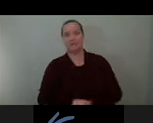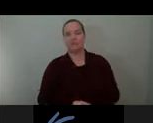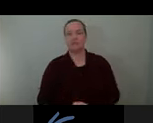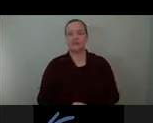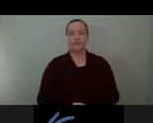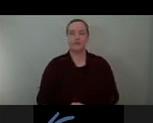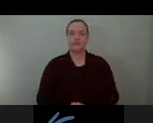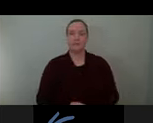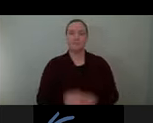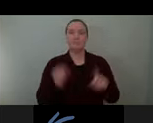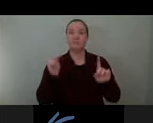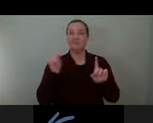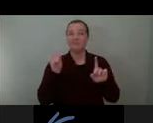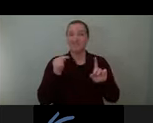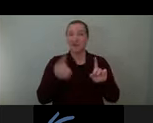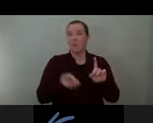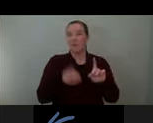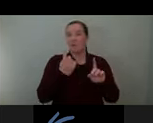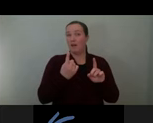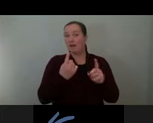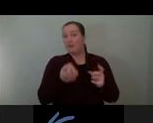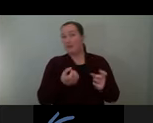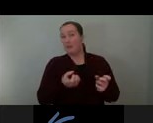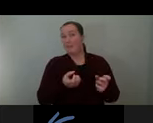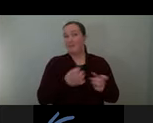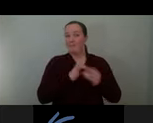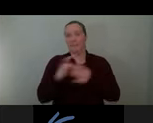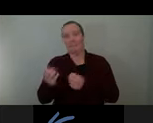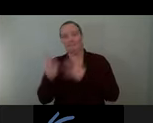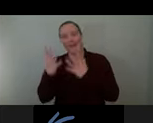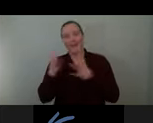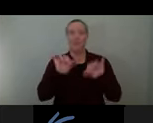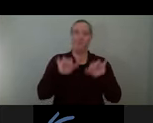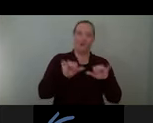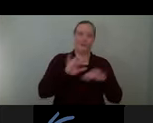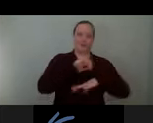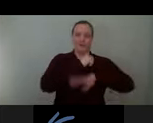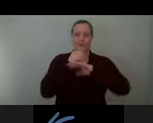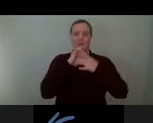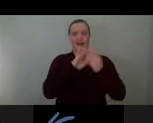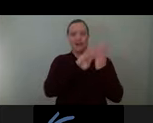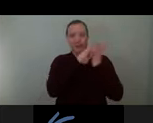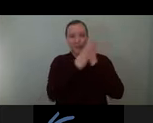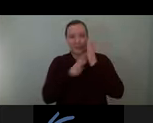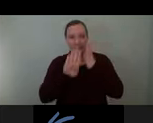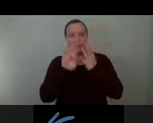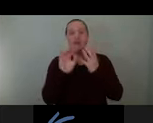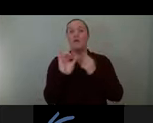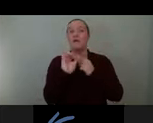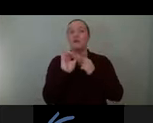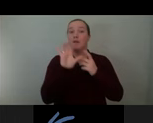so this is one of many possible configurations of these elements and it engages users at some key locations for example